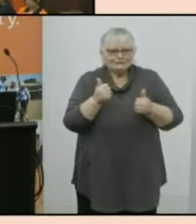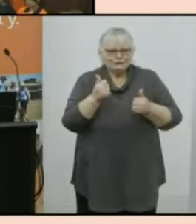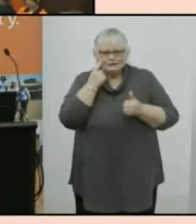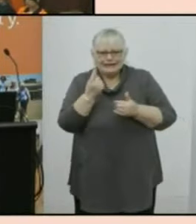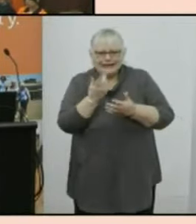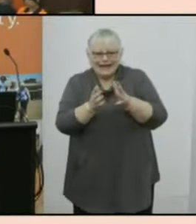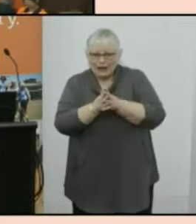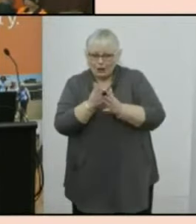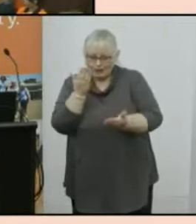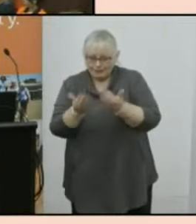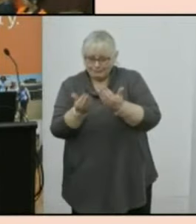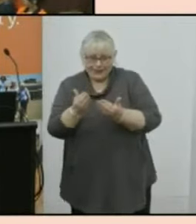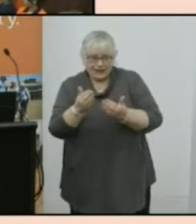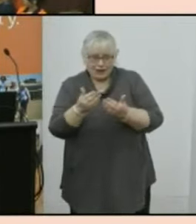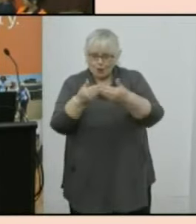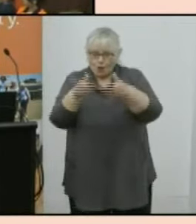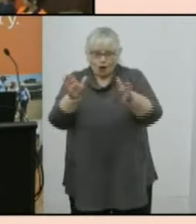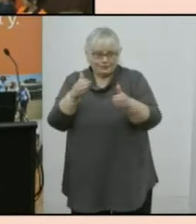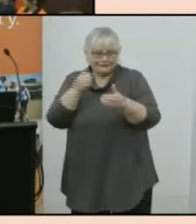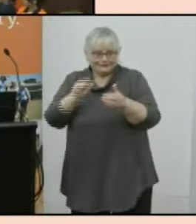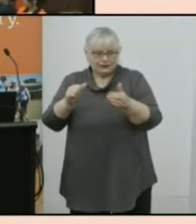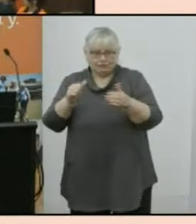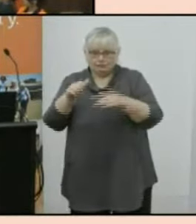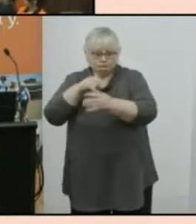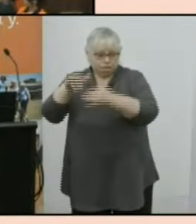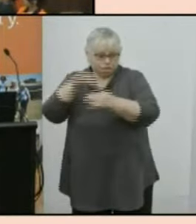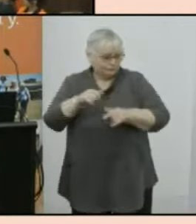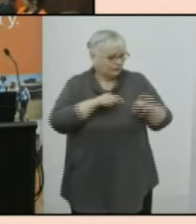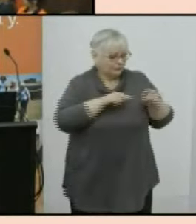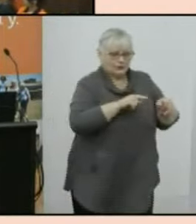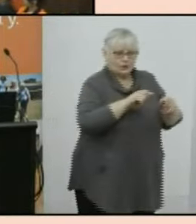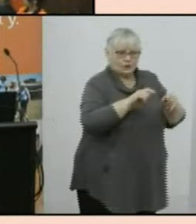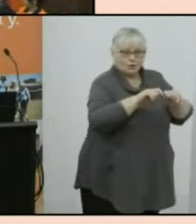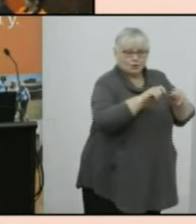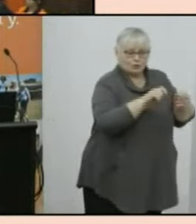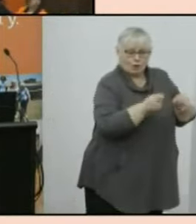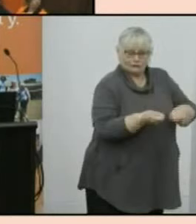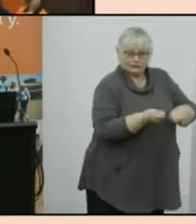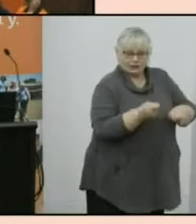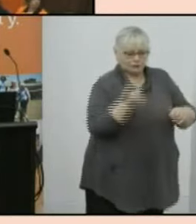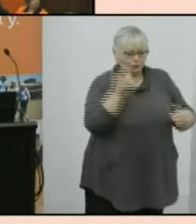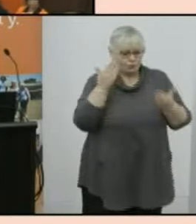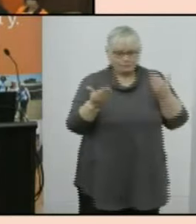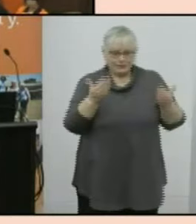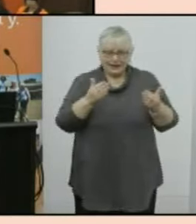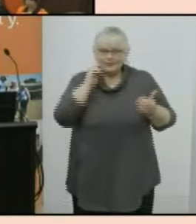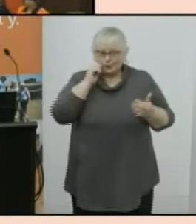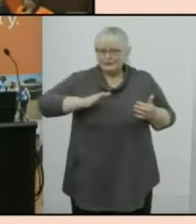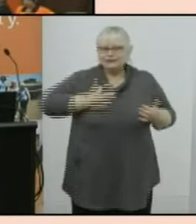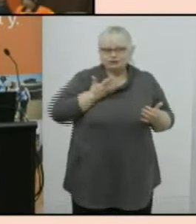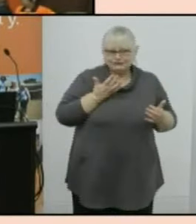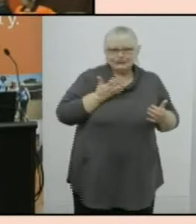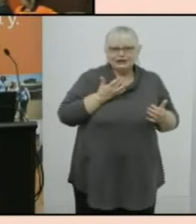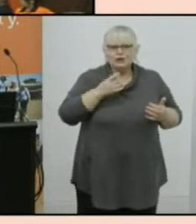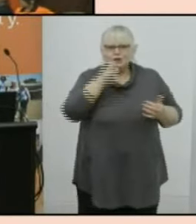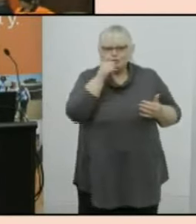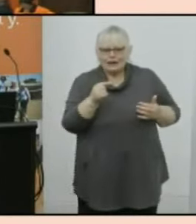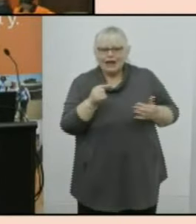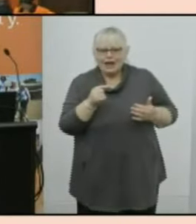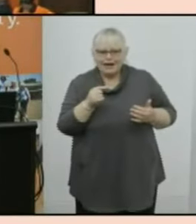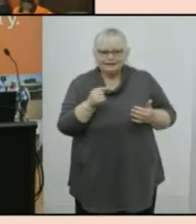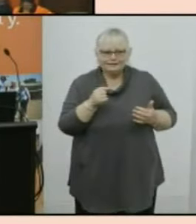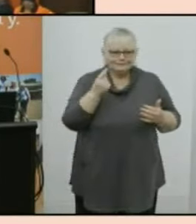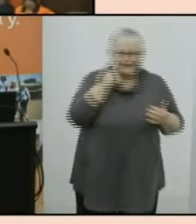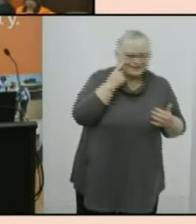were living in those parts of the country that where they weren't locked down that will be an interesting comparison that people will be able to um